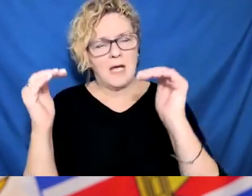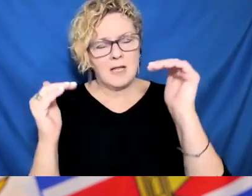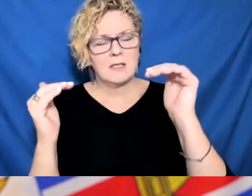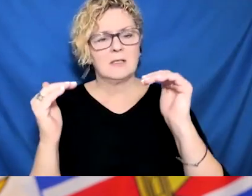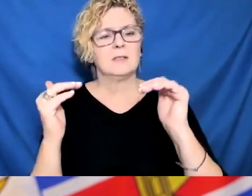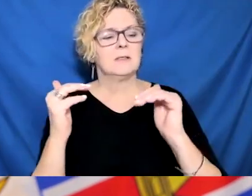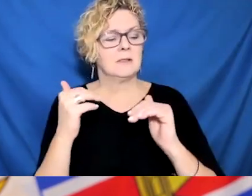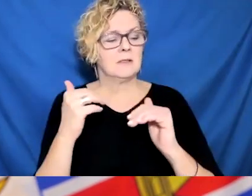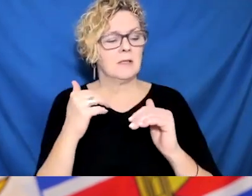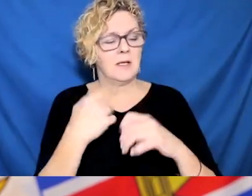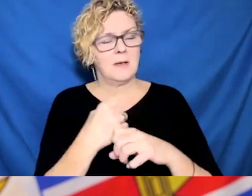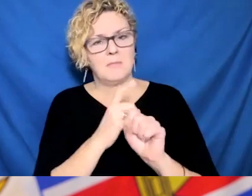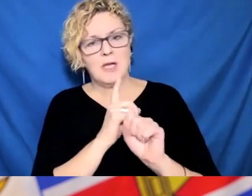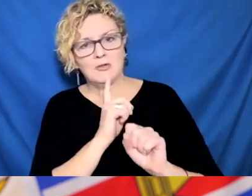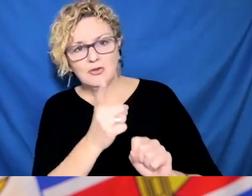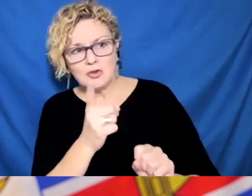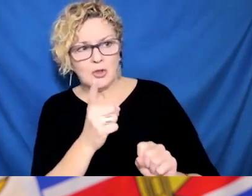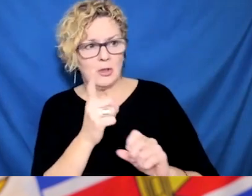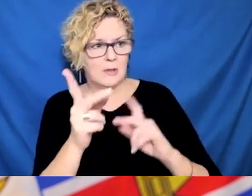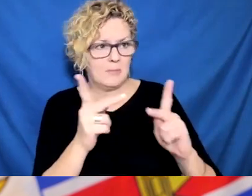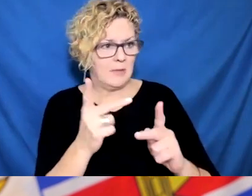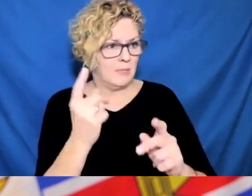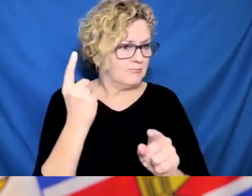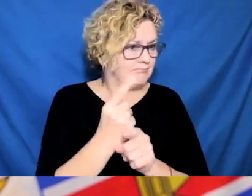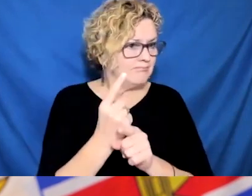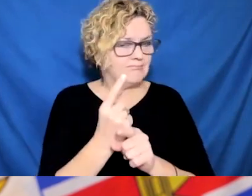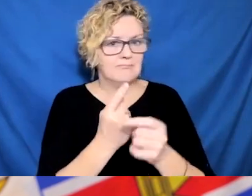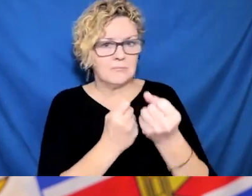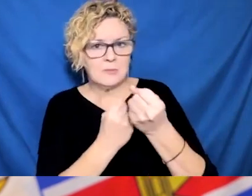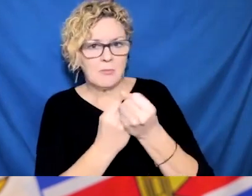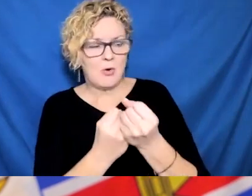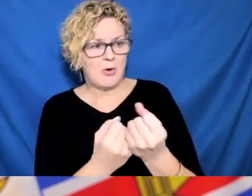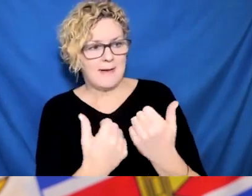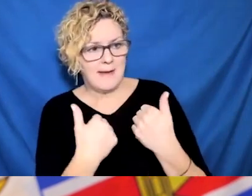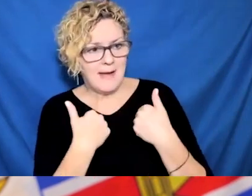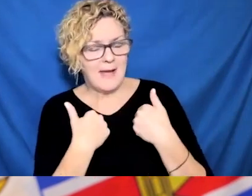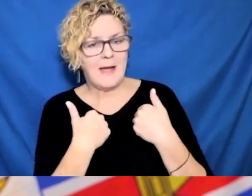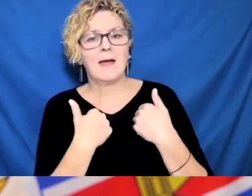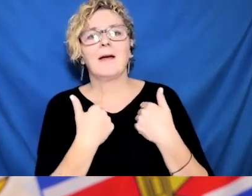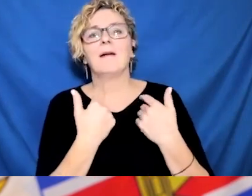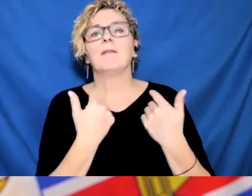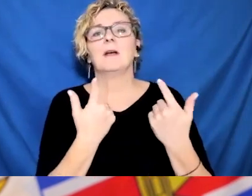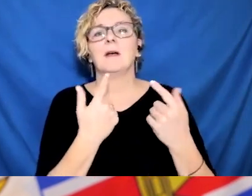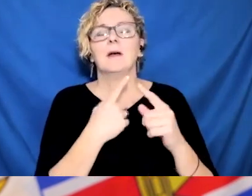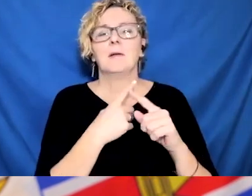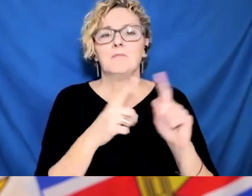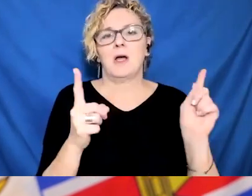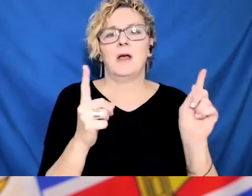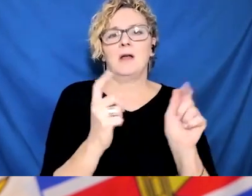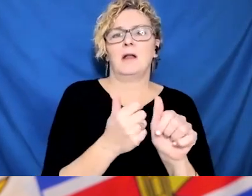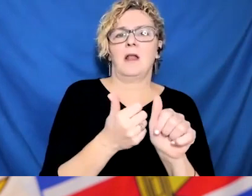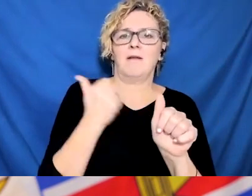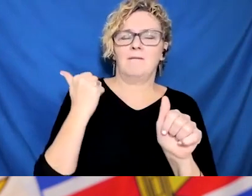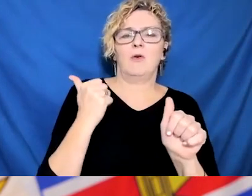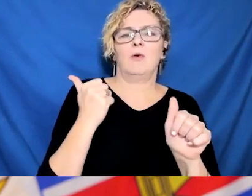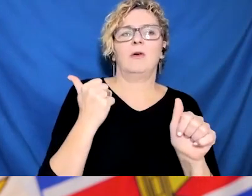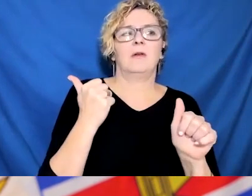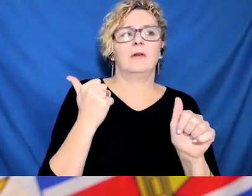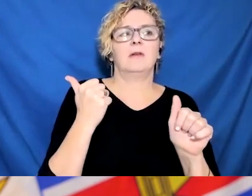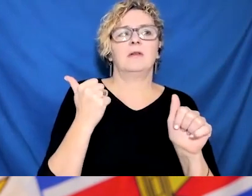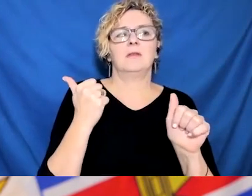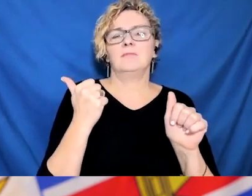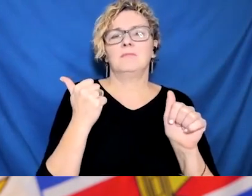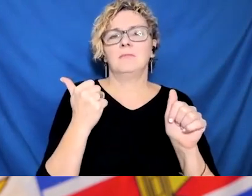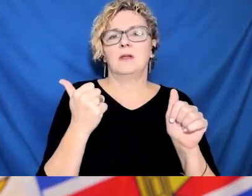everybody in BC for their efforts. I know it has been more challenging than ever as things have changed over this last